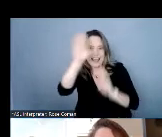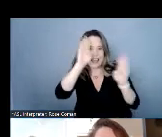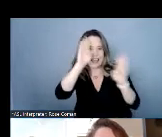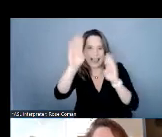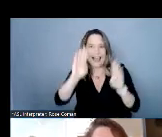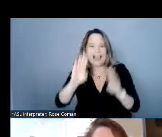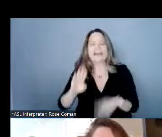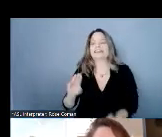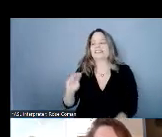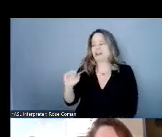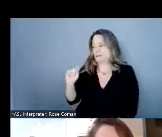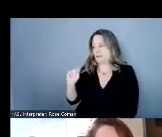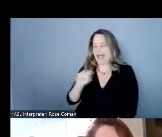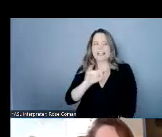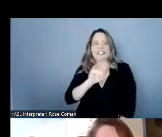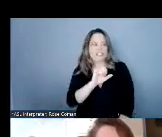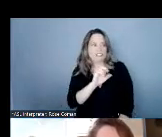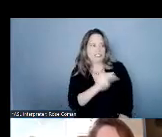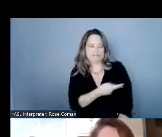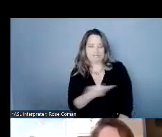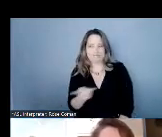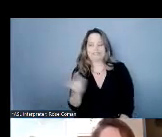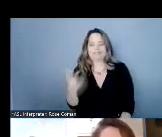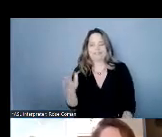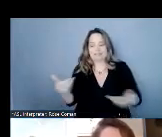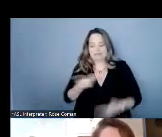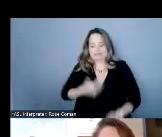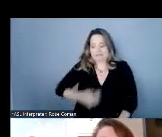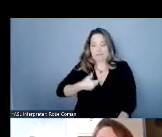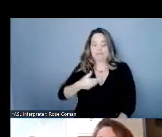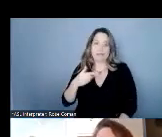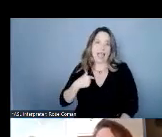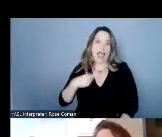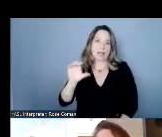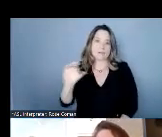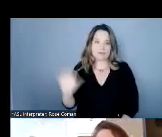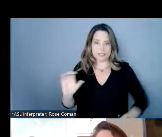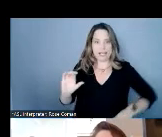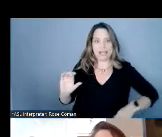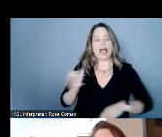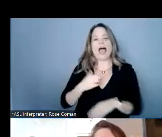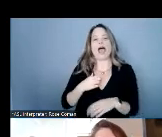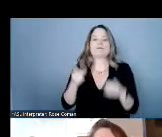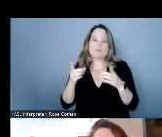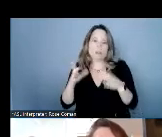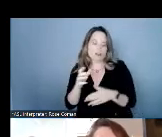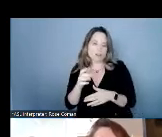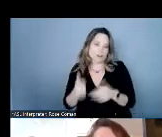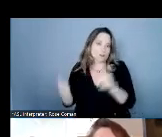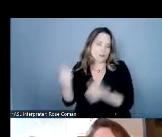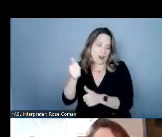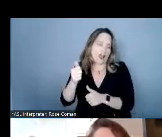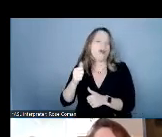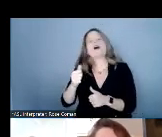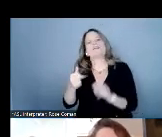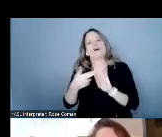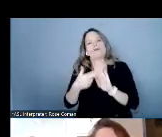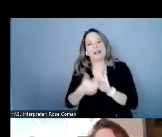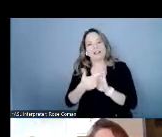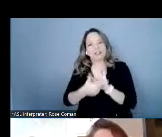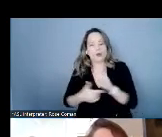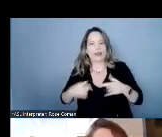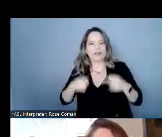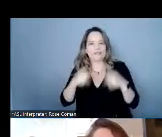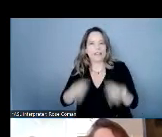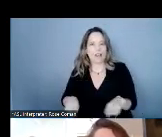matt and jen said my name is christina and i'm the director of regulatory affairs for innocaption so we're going to kick off our presentation today